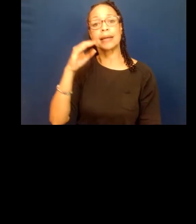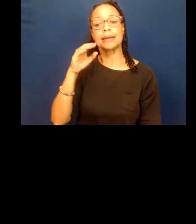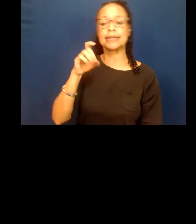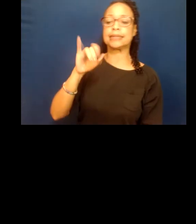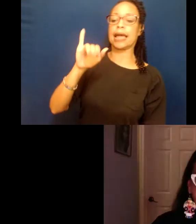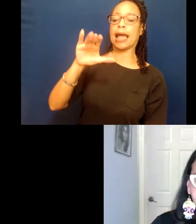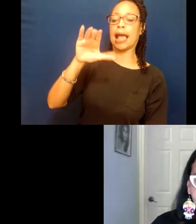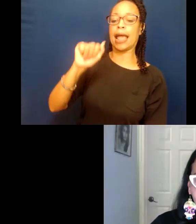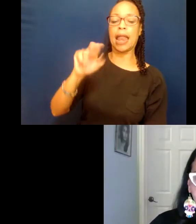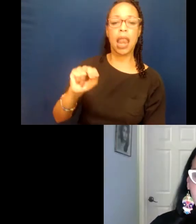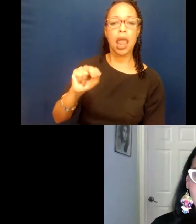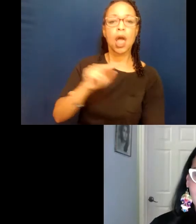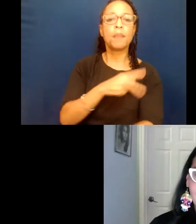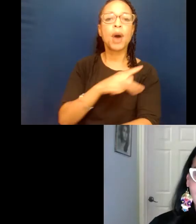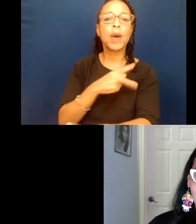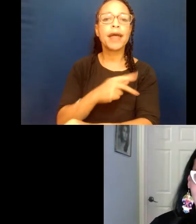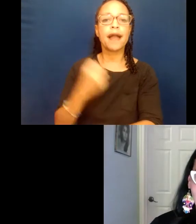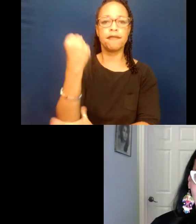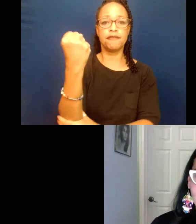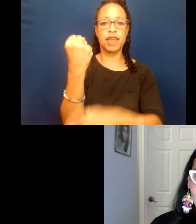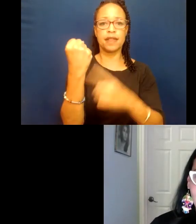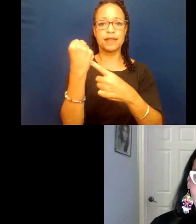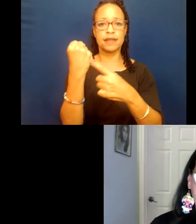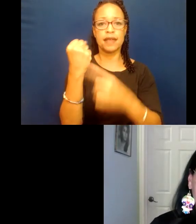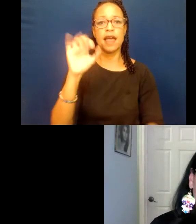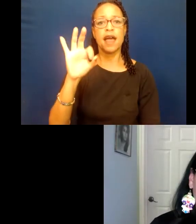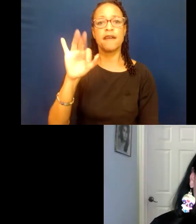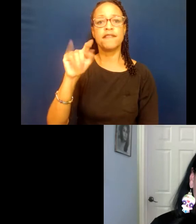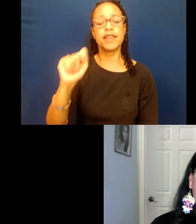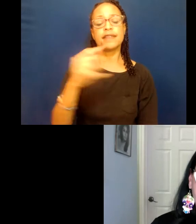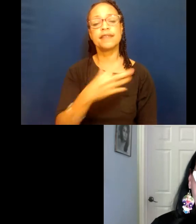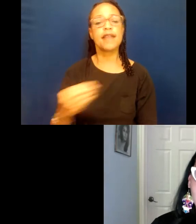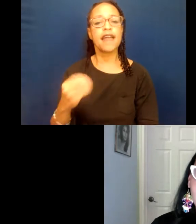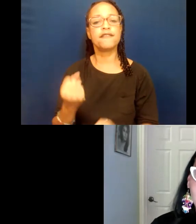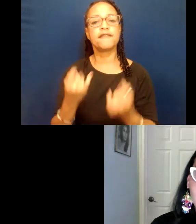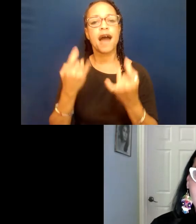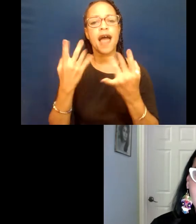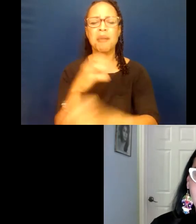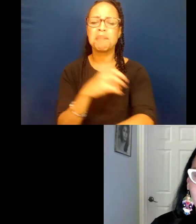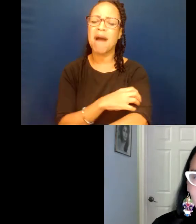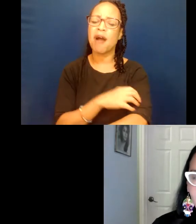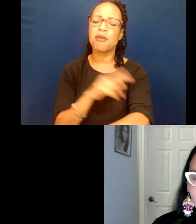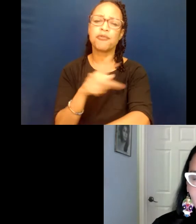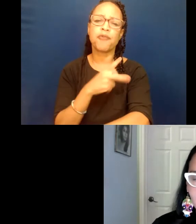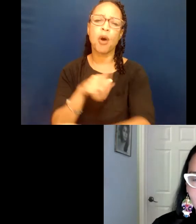author of Fist and Fire, a collection of powerful poems that confront the issues of social justice